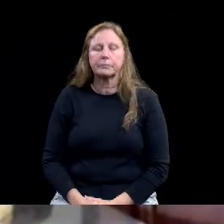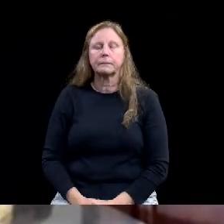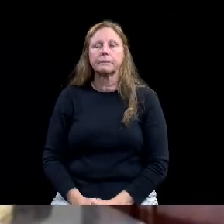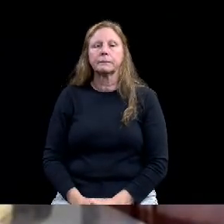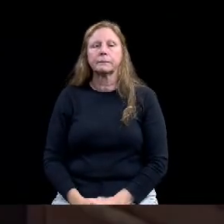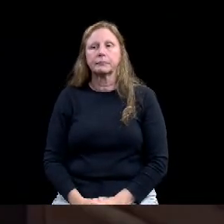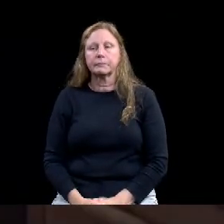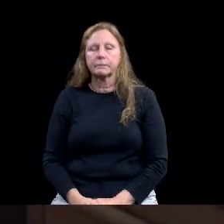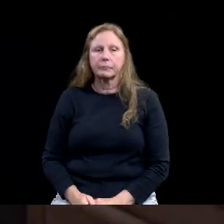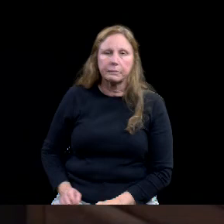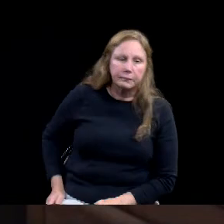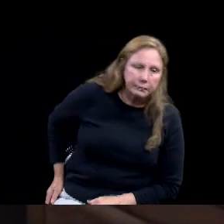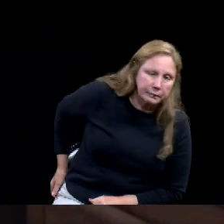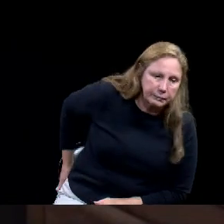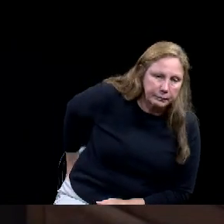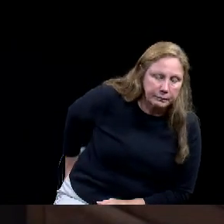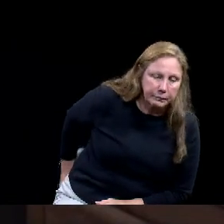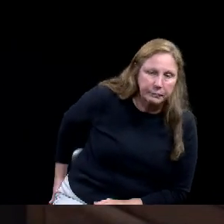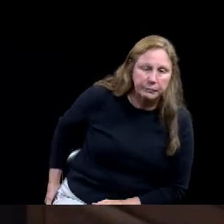Any other questions?